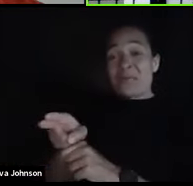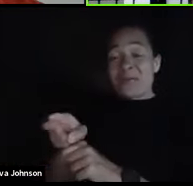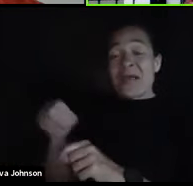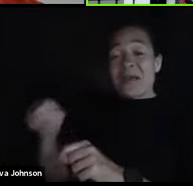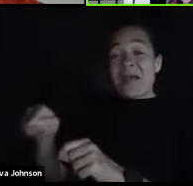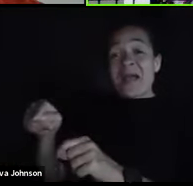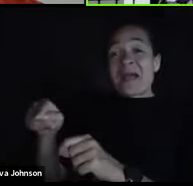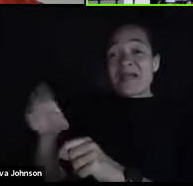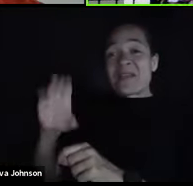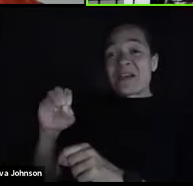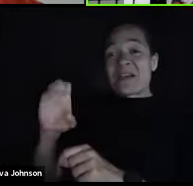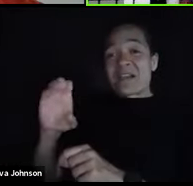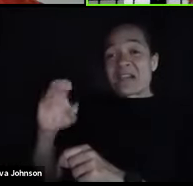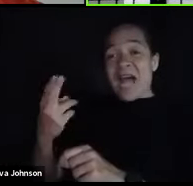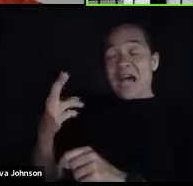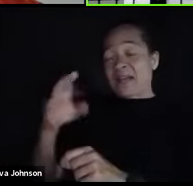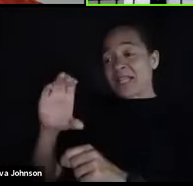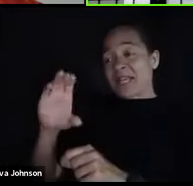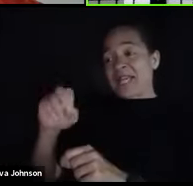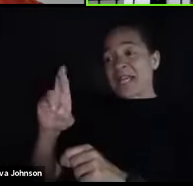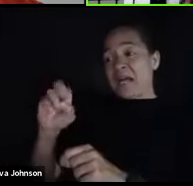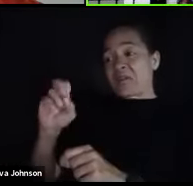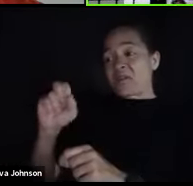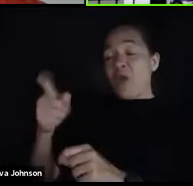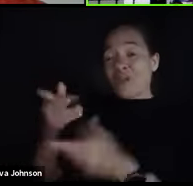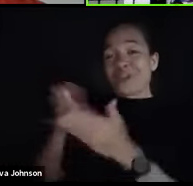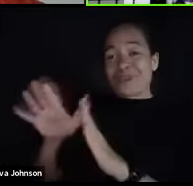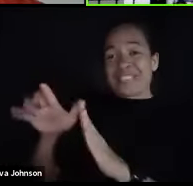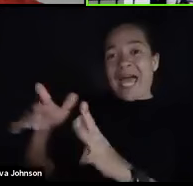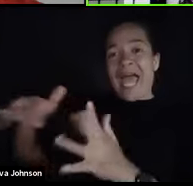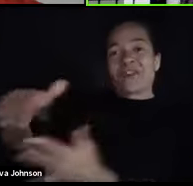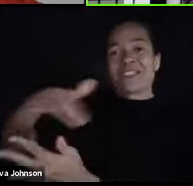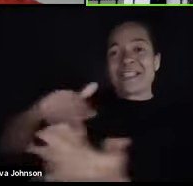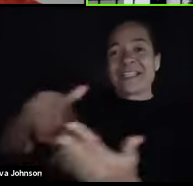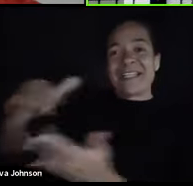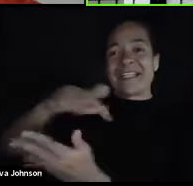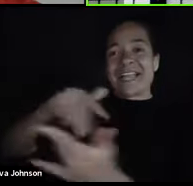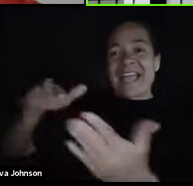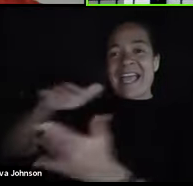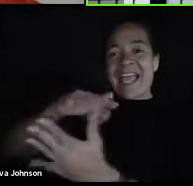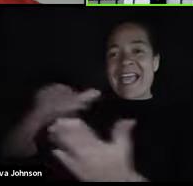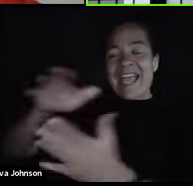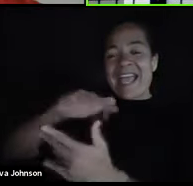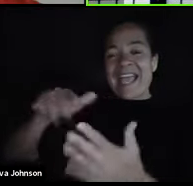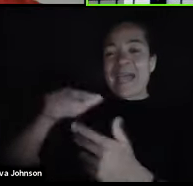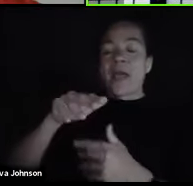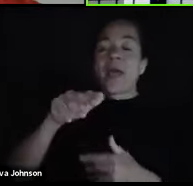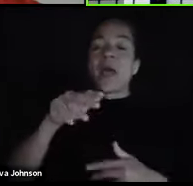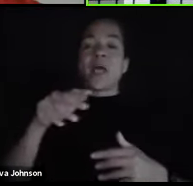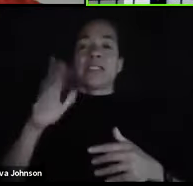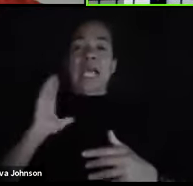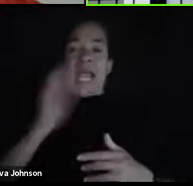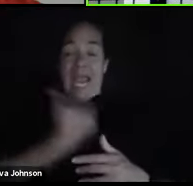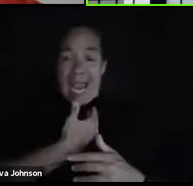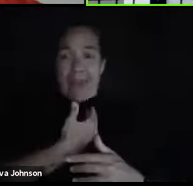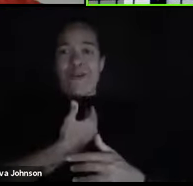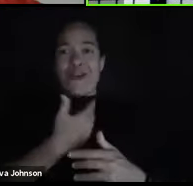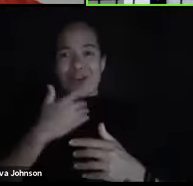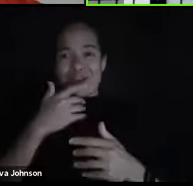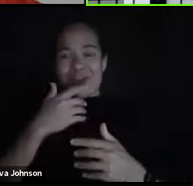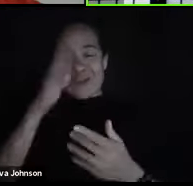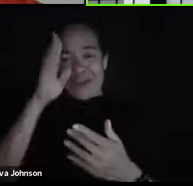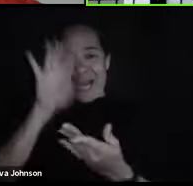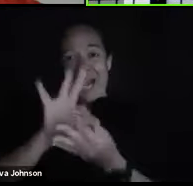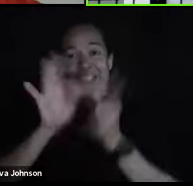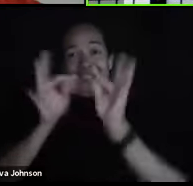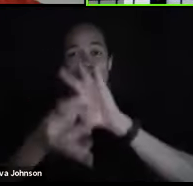that were allowed to roam after they learned something. And the interpretation of that and the whole context of the study